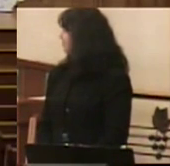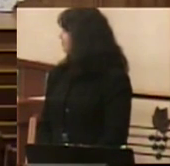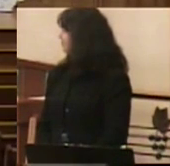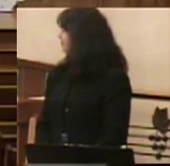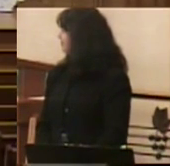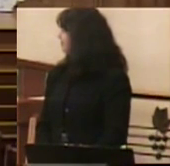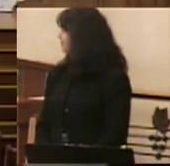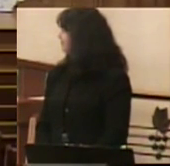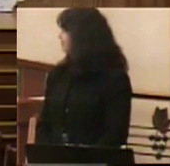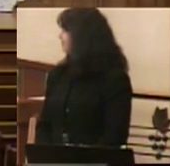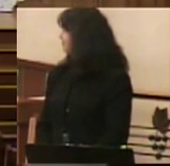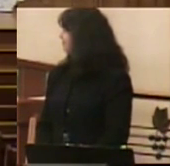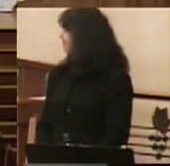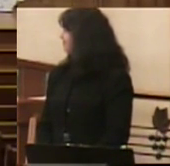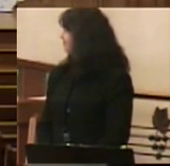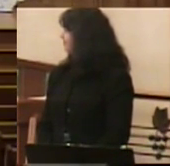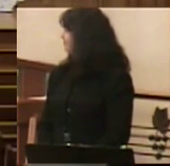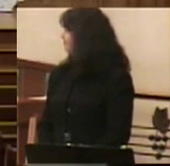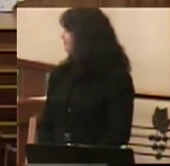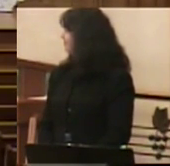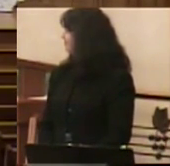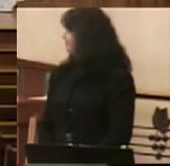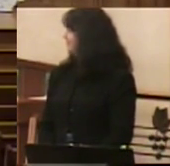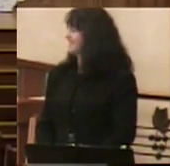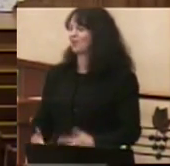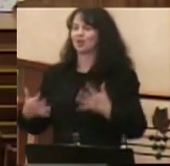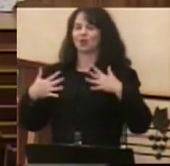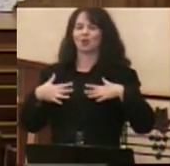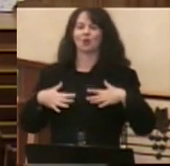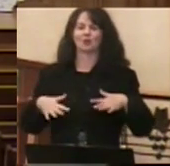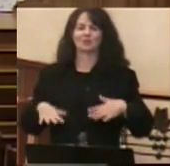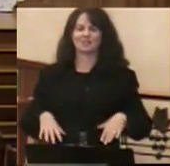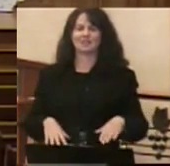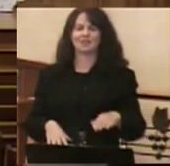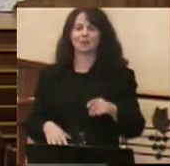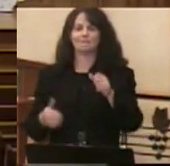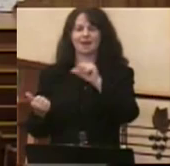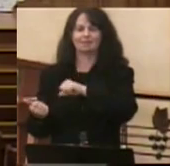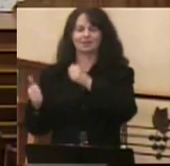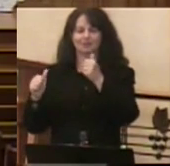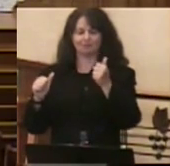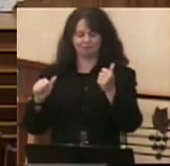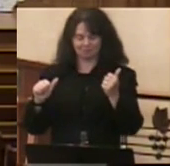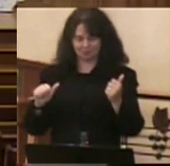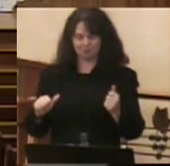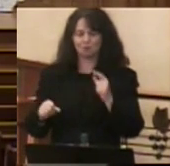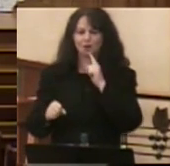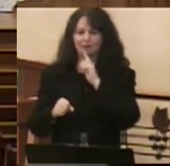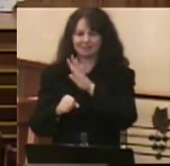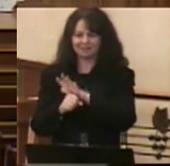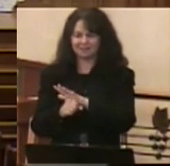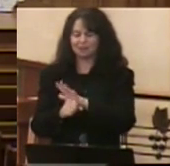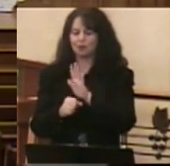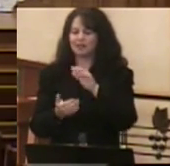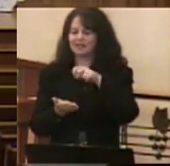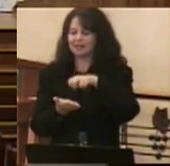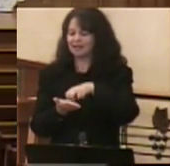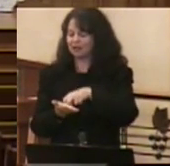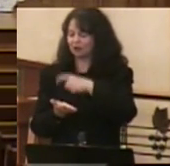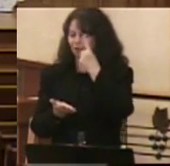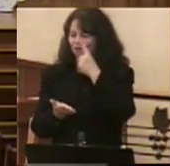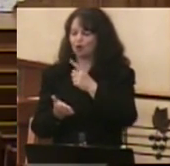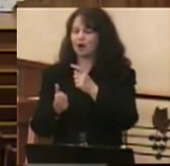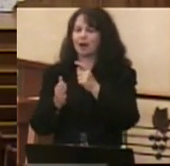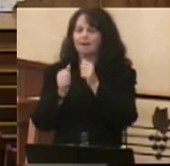white, our conformance, clothed in their baptismal promises, kneel for a blessing. So Pastor